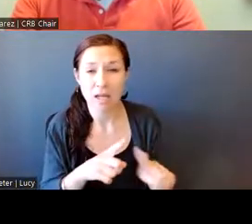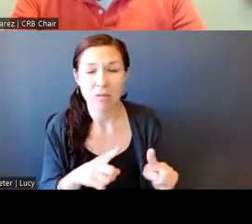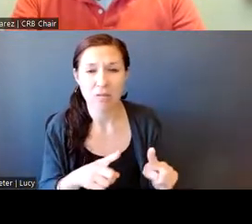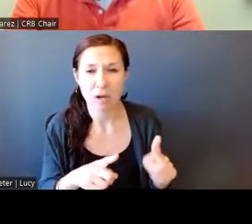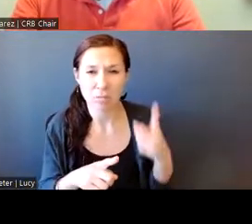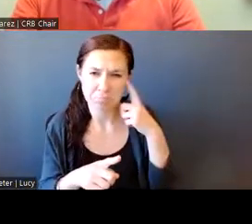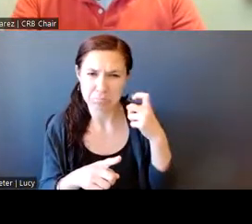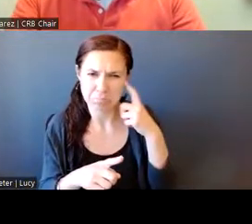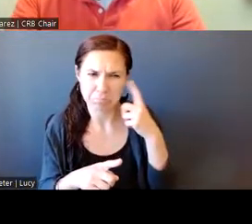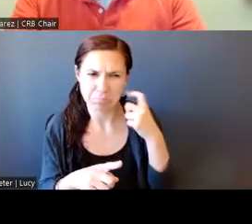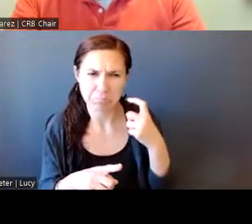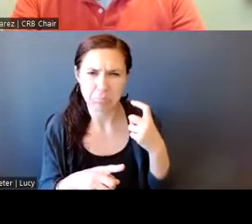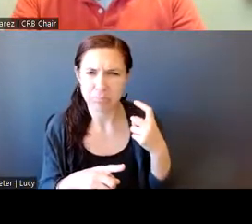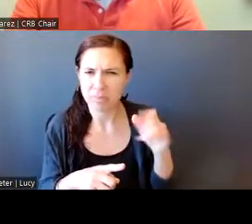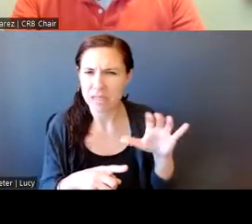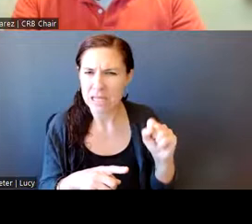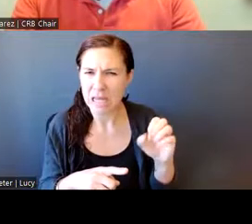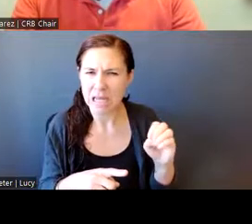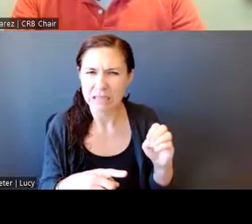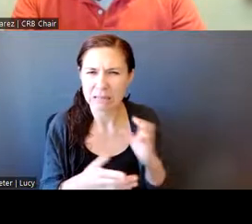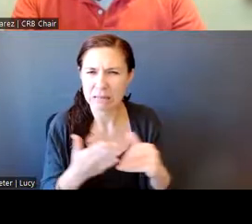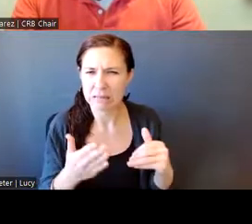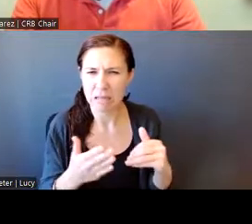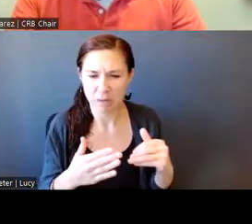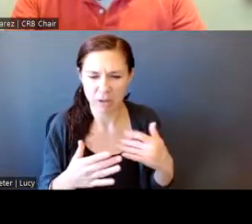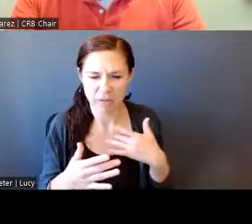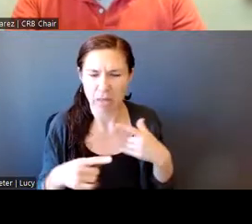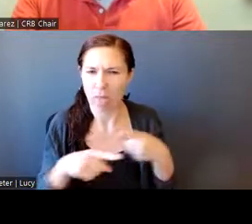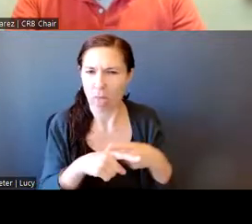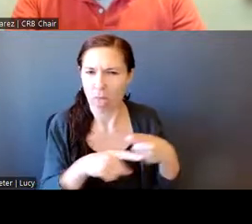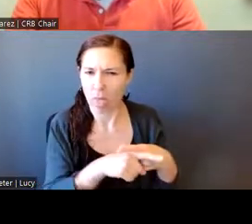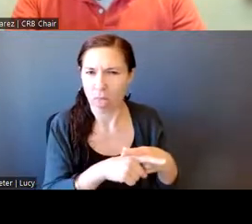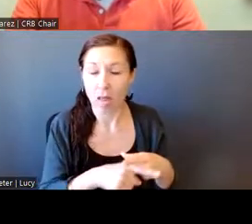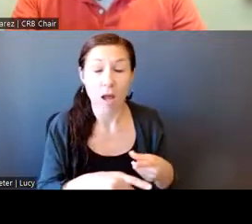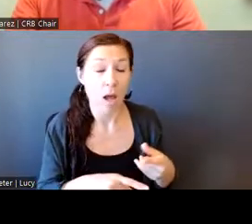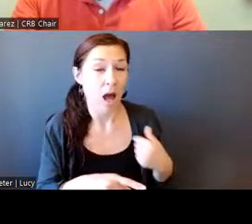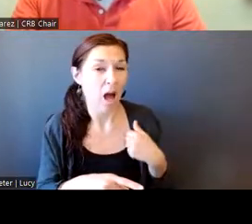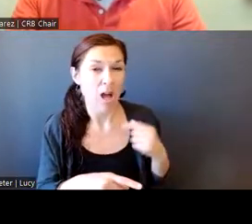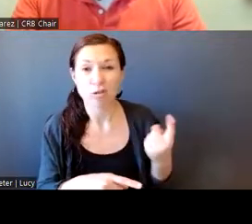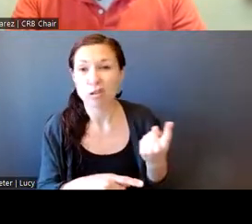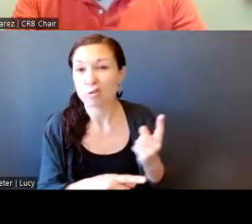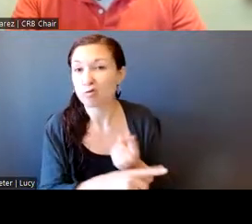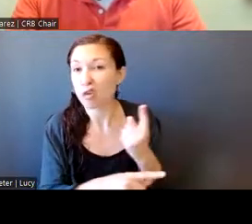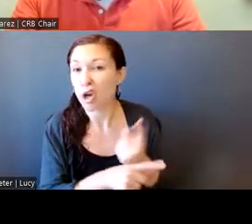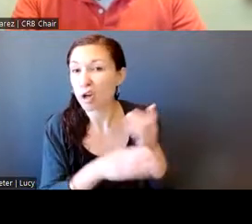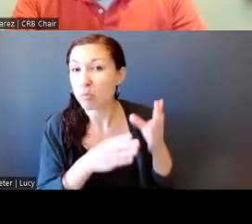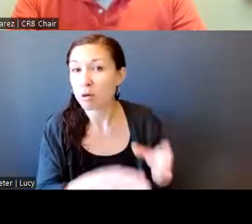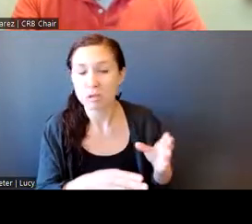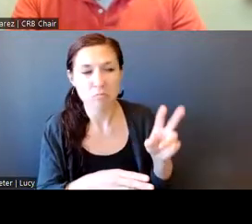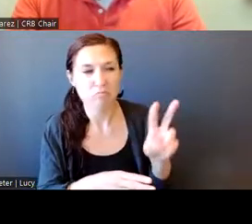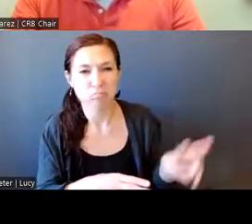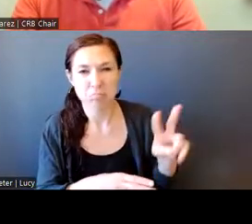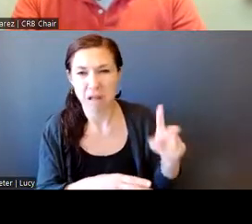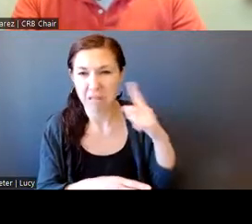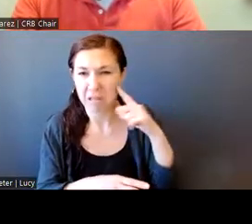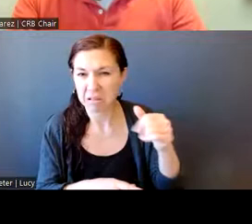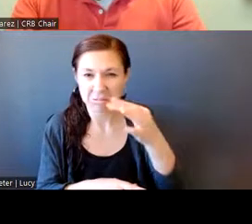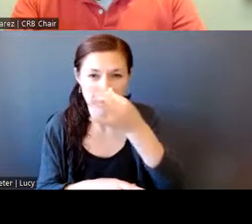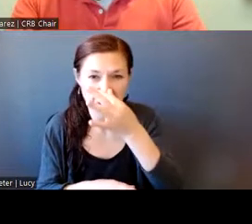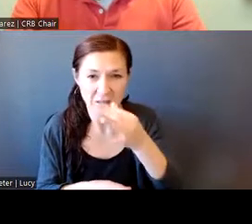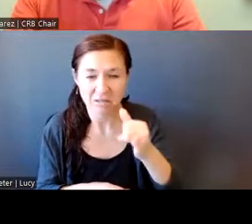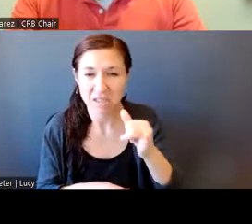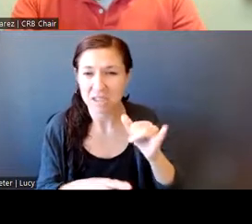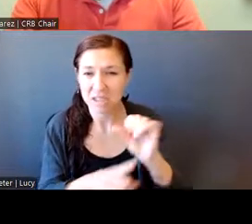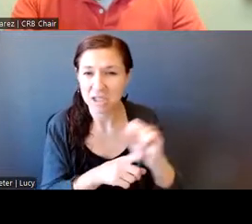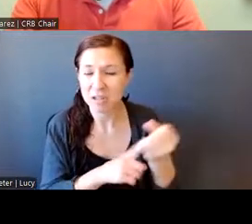my, uh, lay person examination. It stinks. This is a mentally